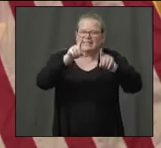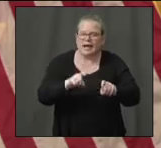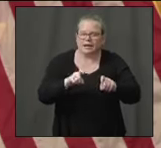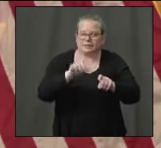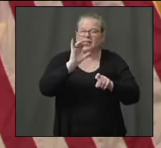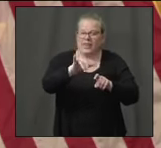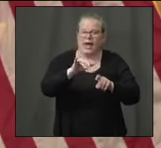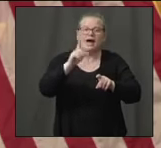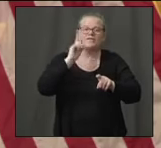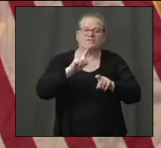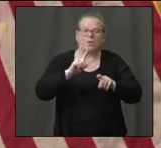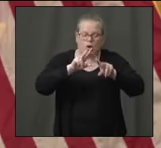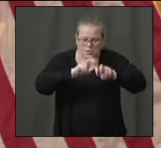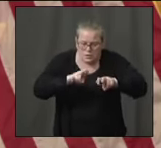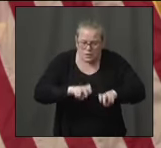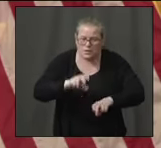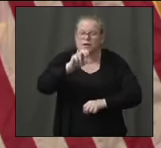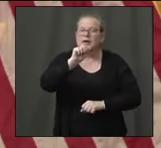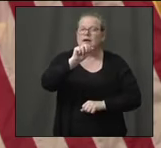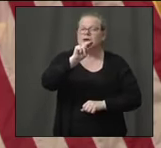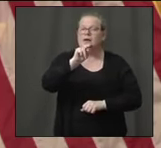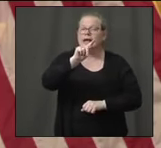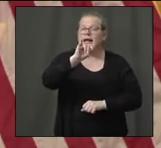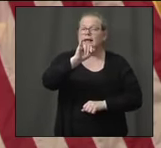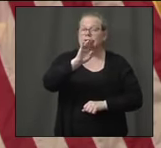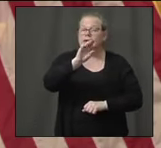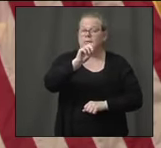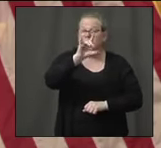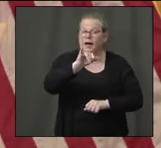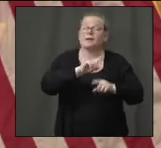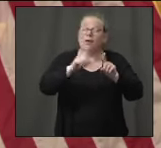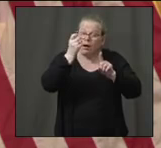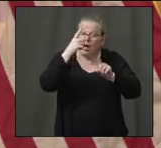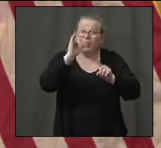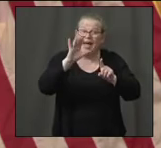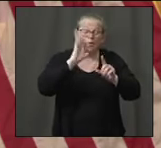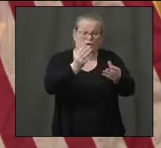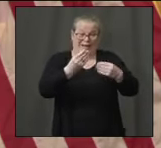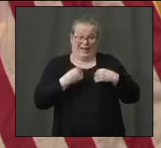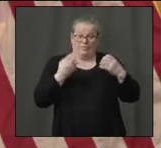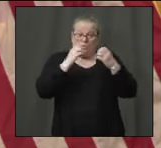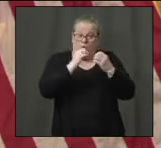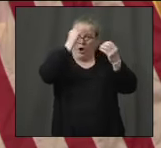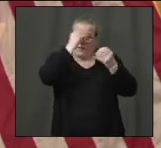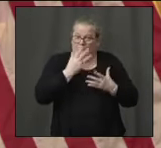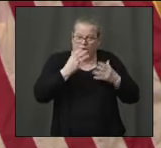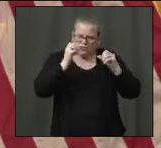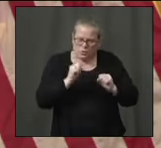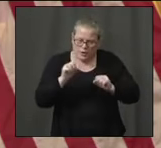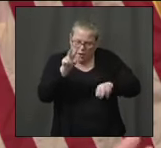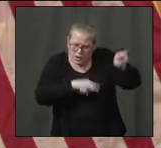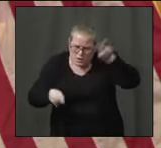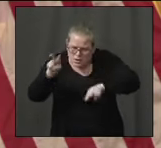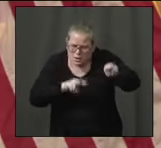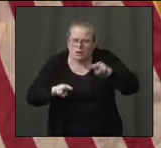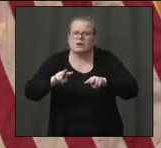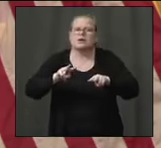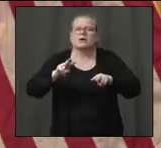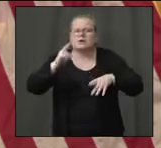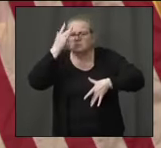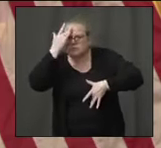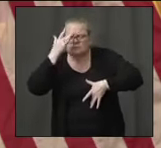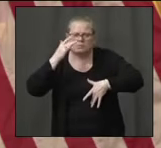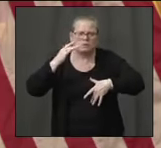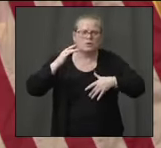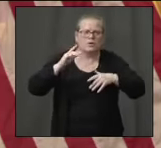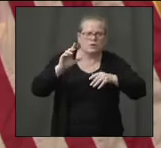on the virus and what it has done to in its way of infection throughout the state of Connecticut. So with that, again, I'm